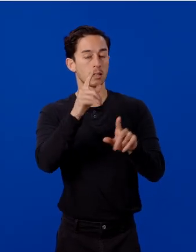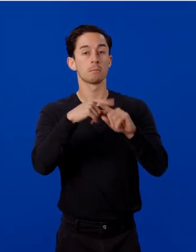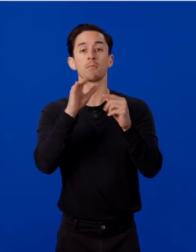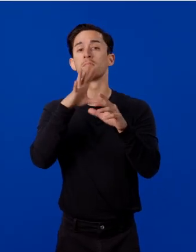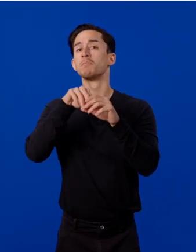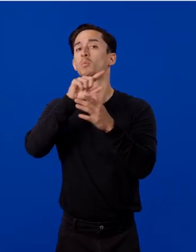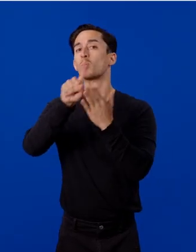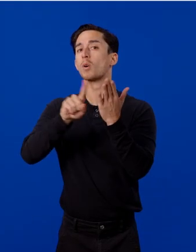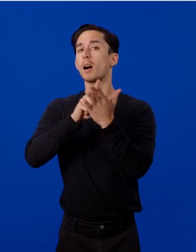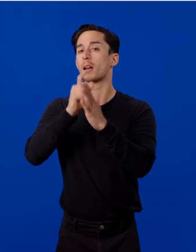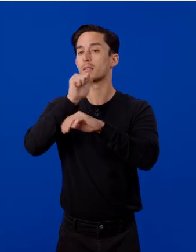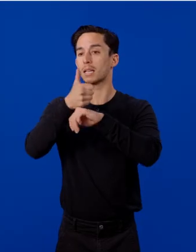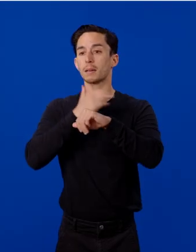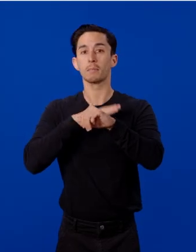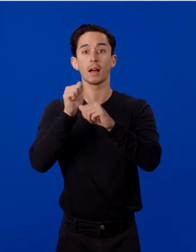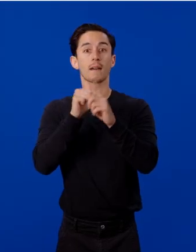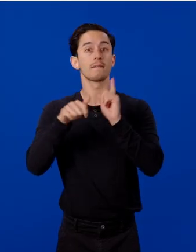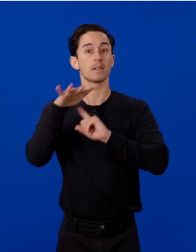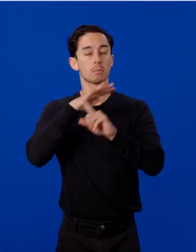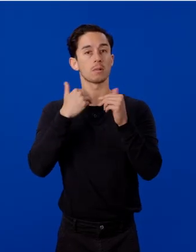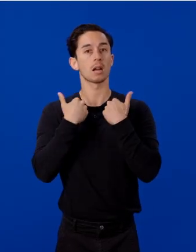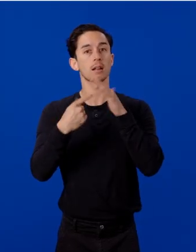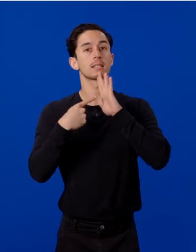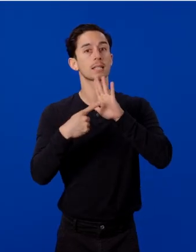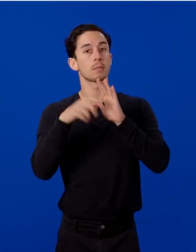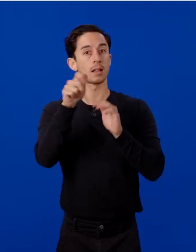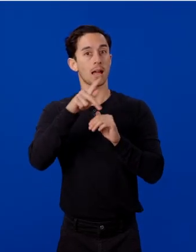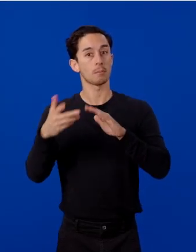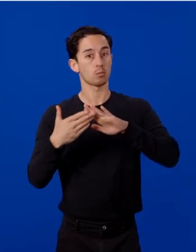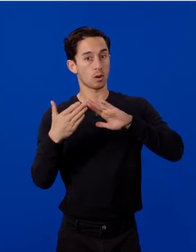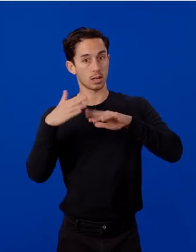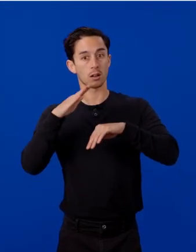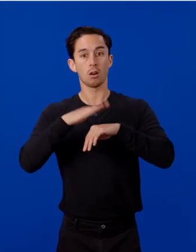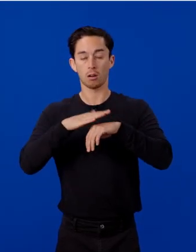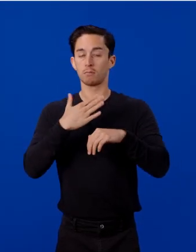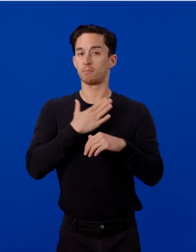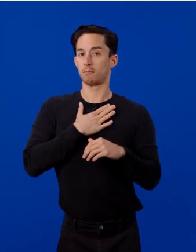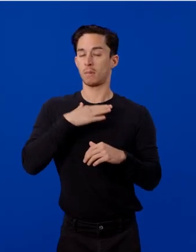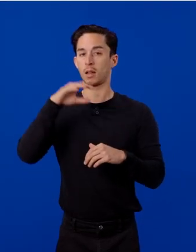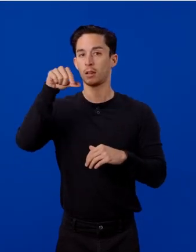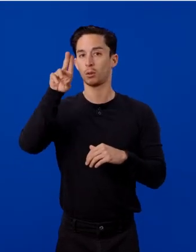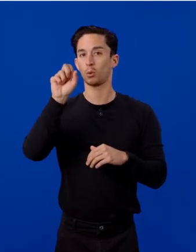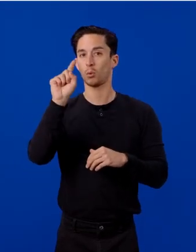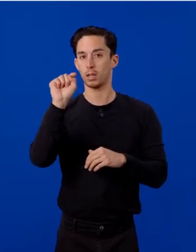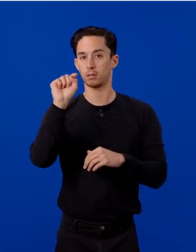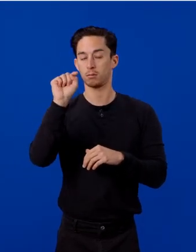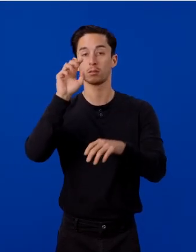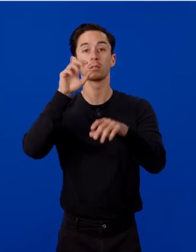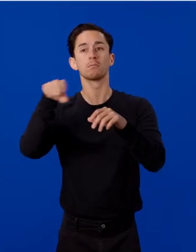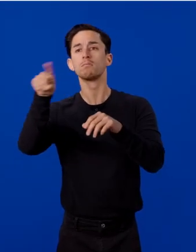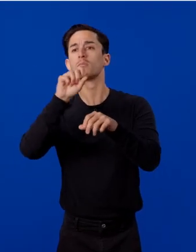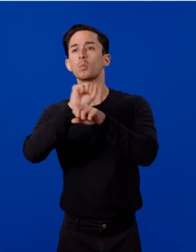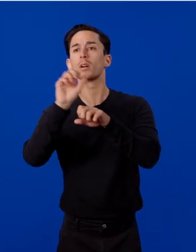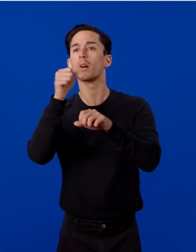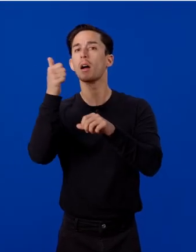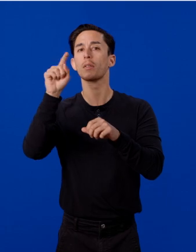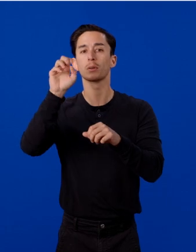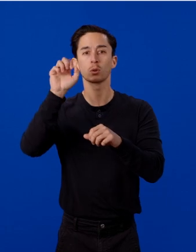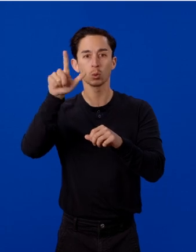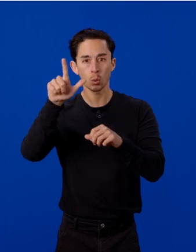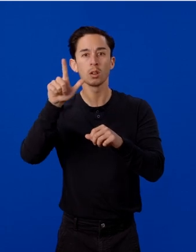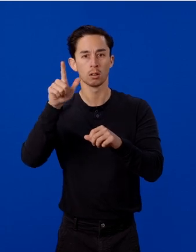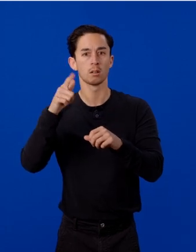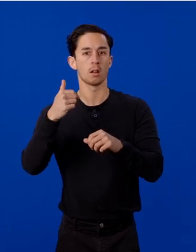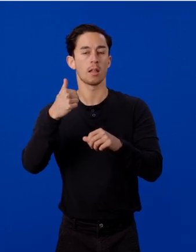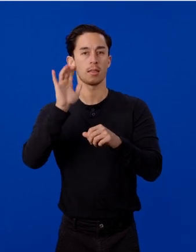setting up my environment, I had sample apps running on my Quest. For those of you who work with other tools, you get how that was my first